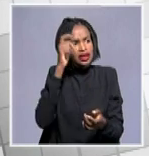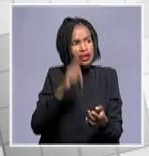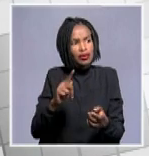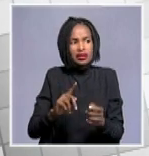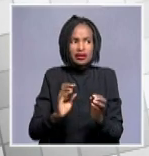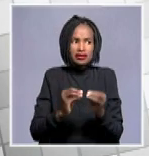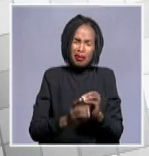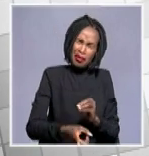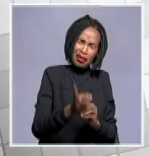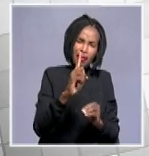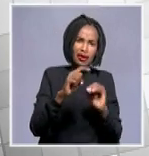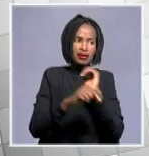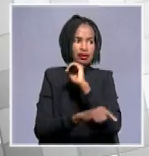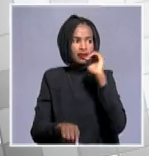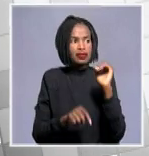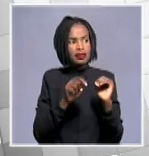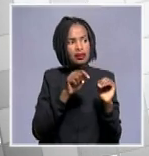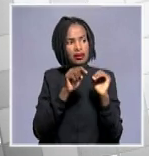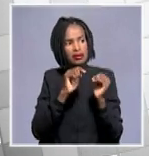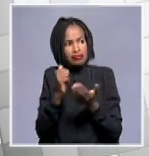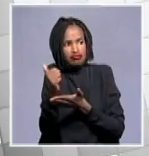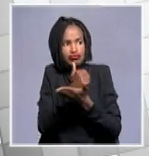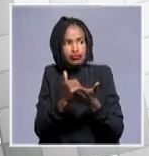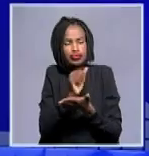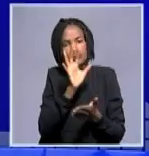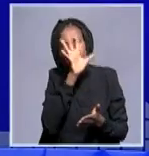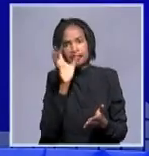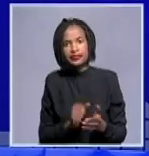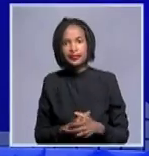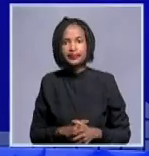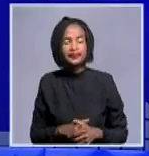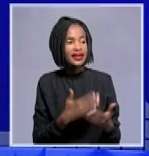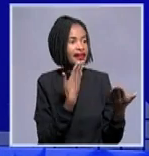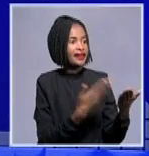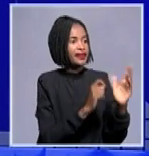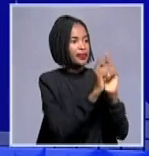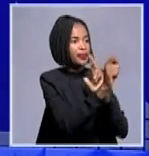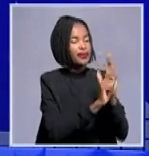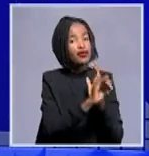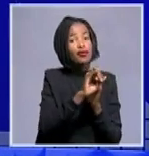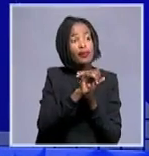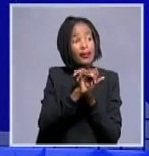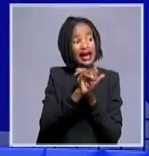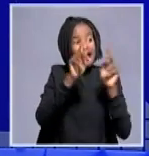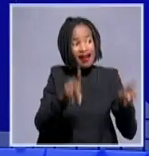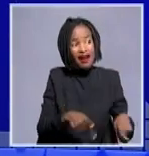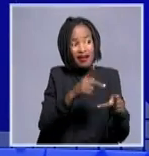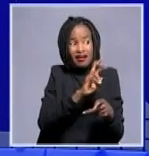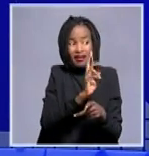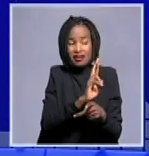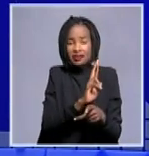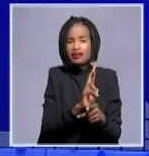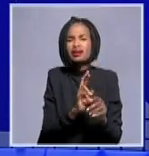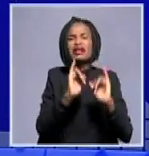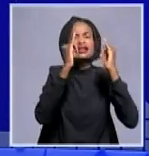right thank you so much for that update it's a pleasure join us yeah that was our southern based reporter Natangwa Chibi uh calling us from